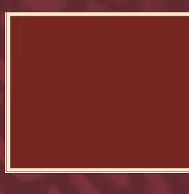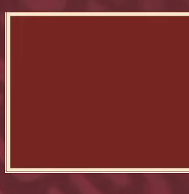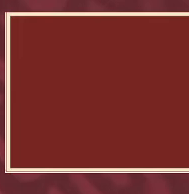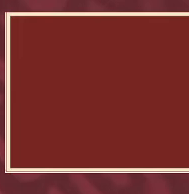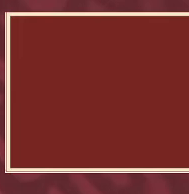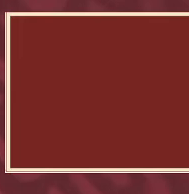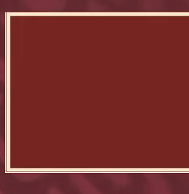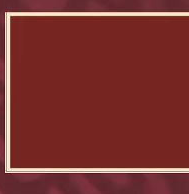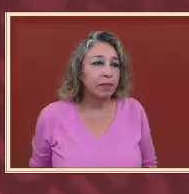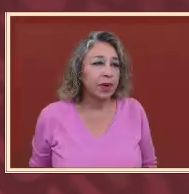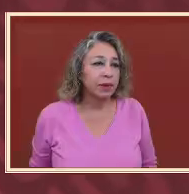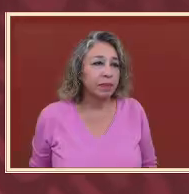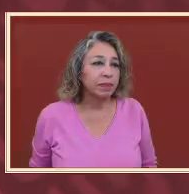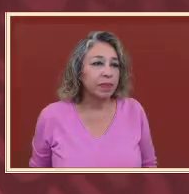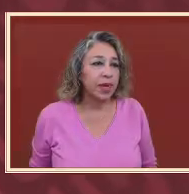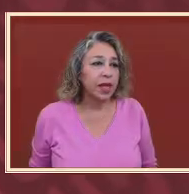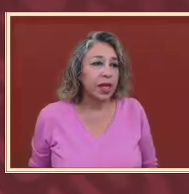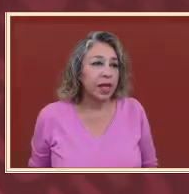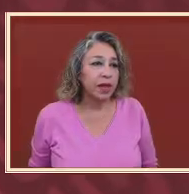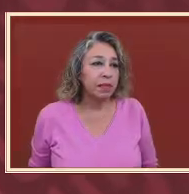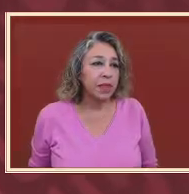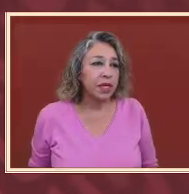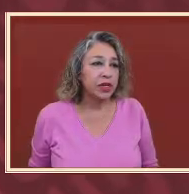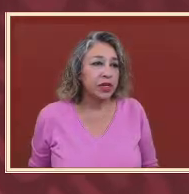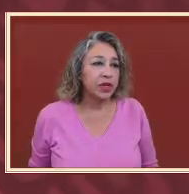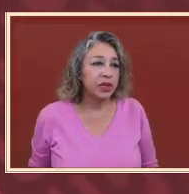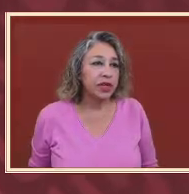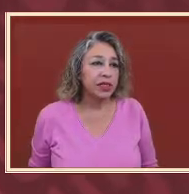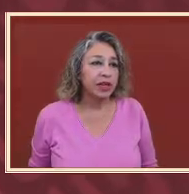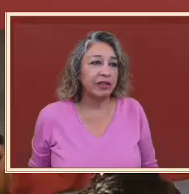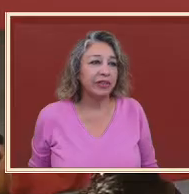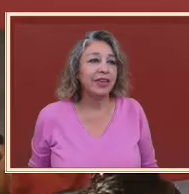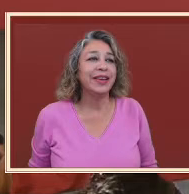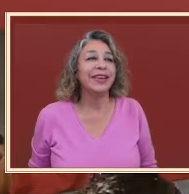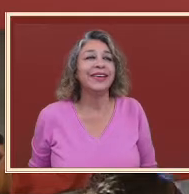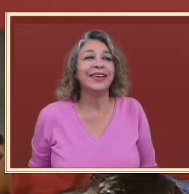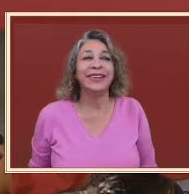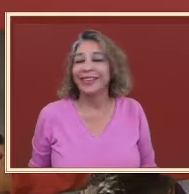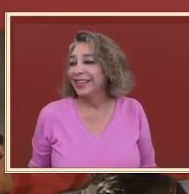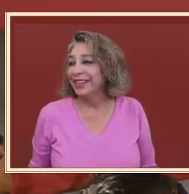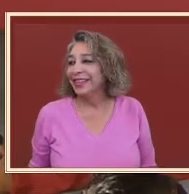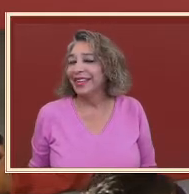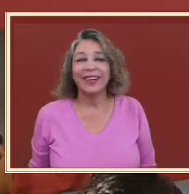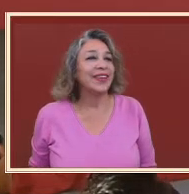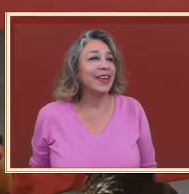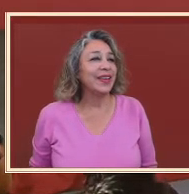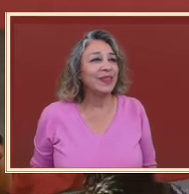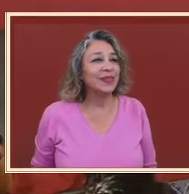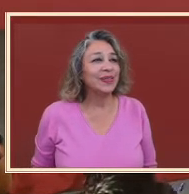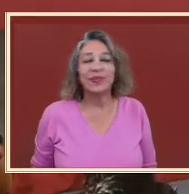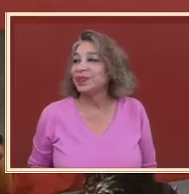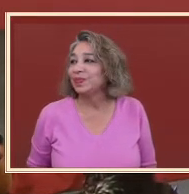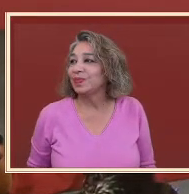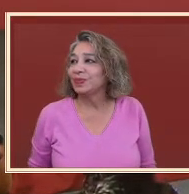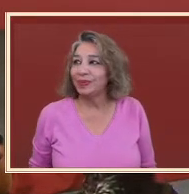I just turned off my camera meant to turn this off okay